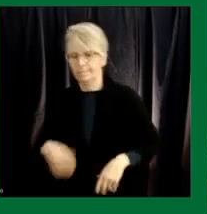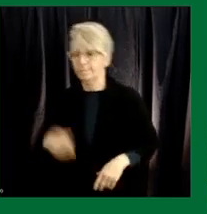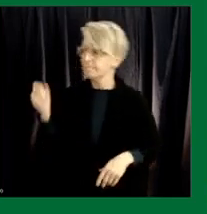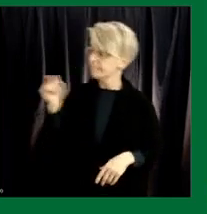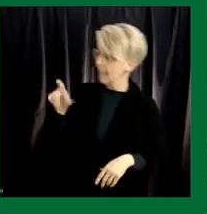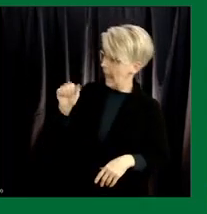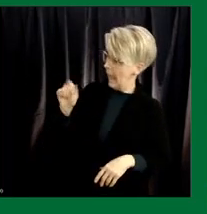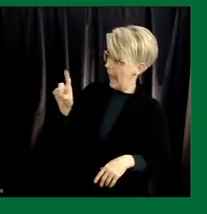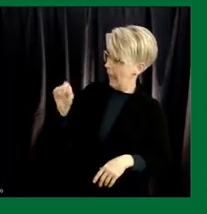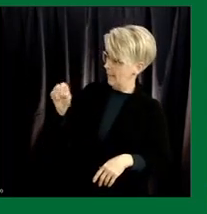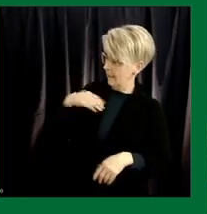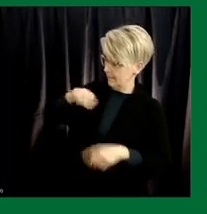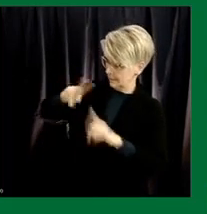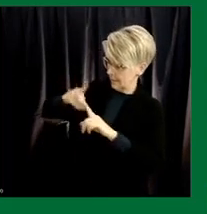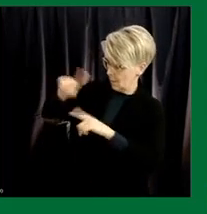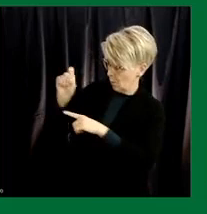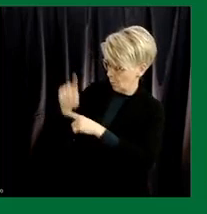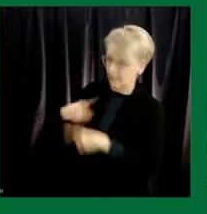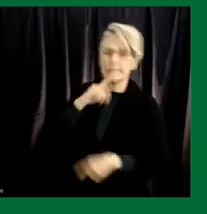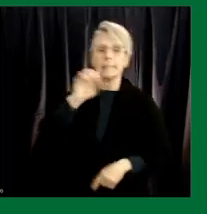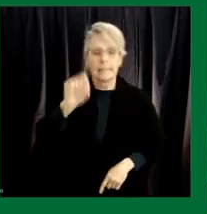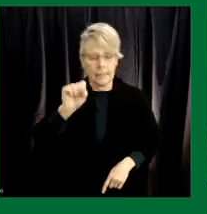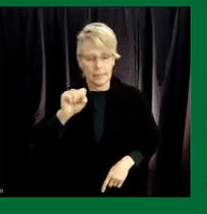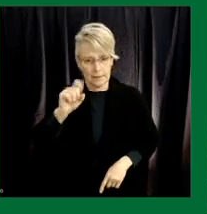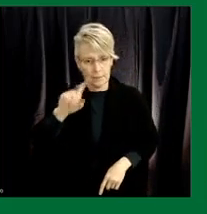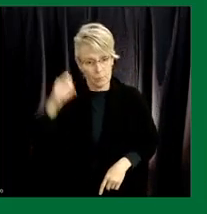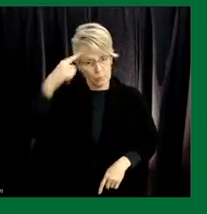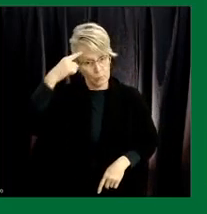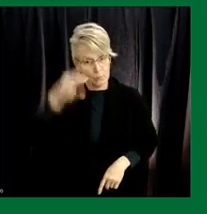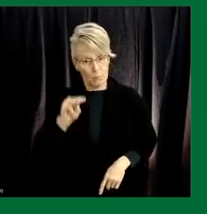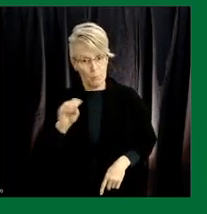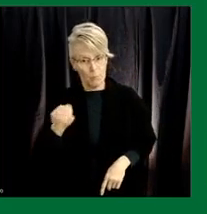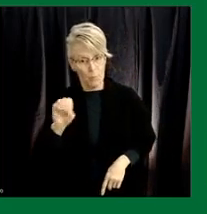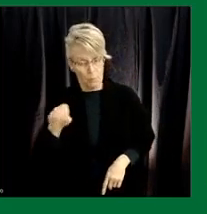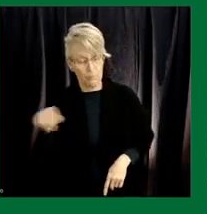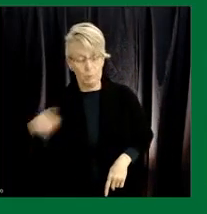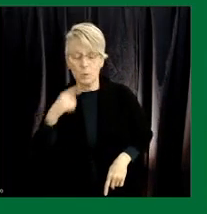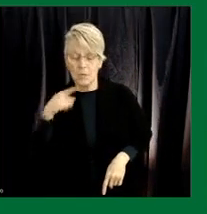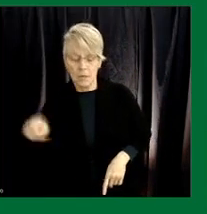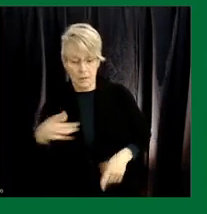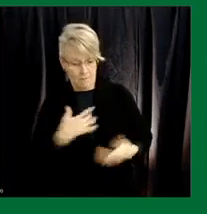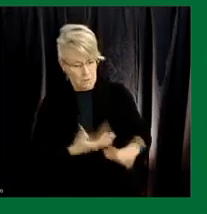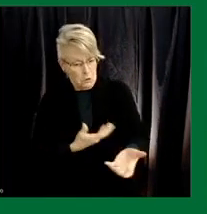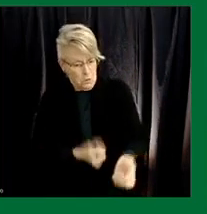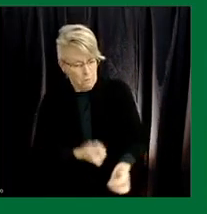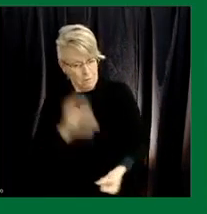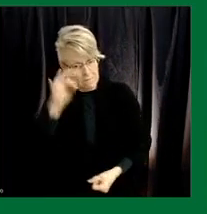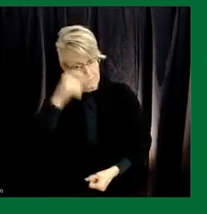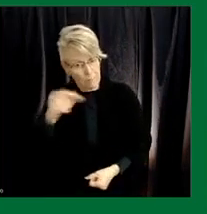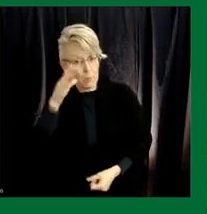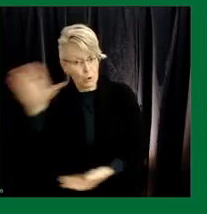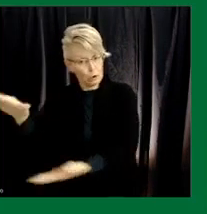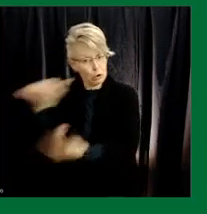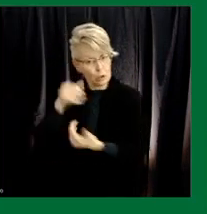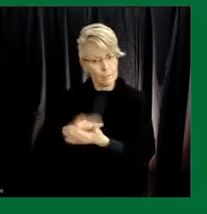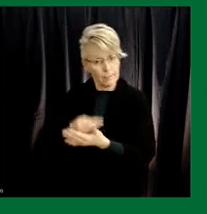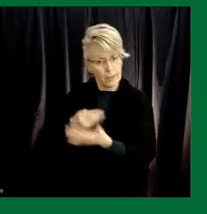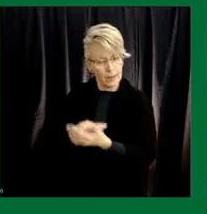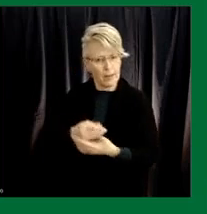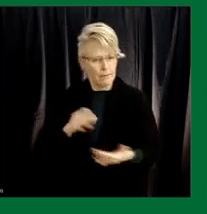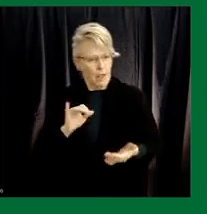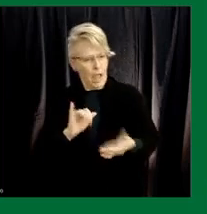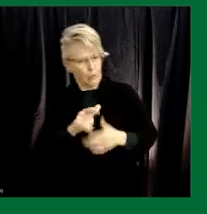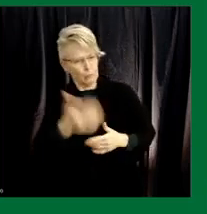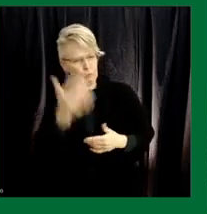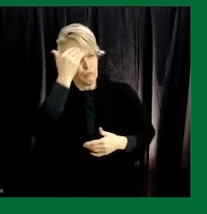yeah to premier mo uh you mentioned you're confident that this money will come through from the federal government uh what makes you say that